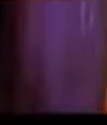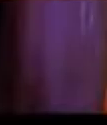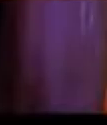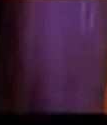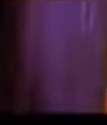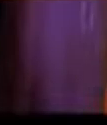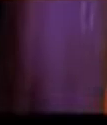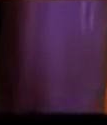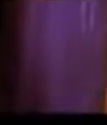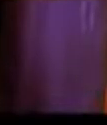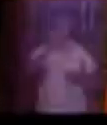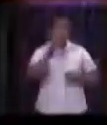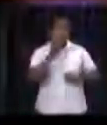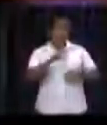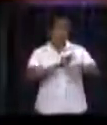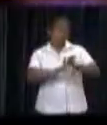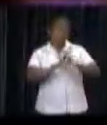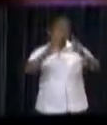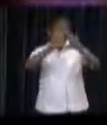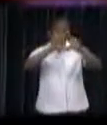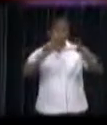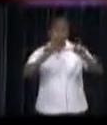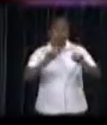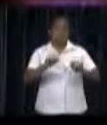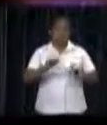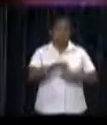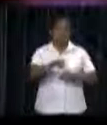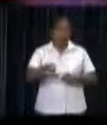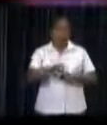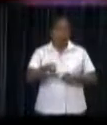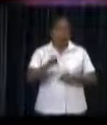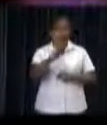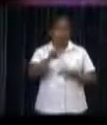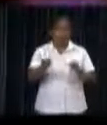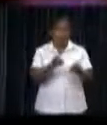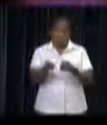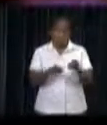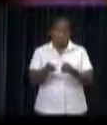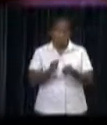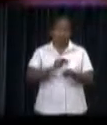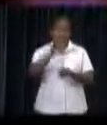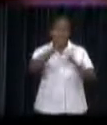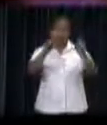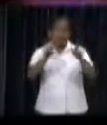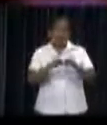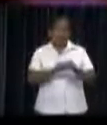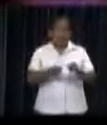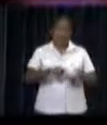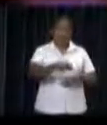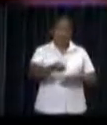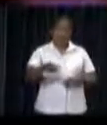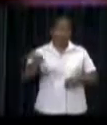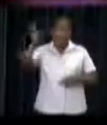The first health insurance cards of the National Health System, NZS, were presented to the students of the